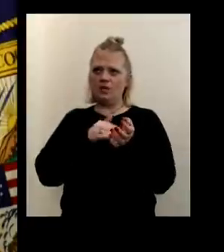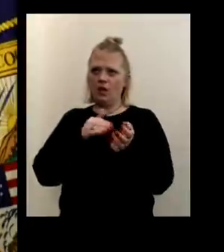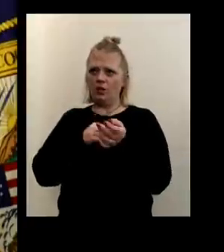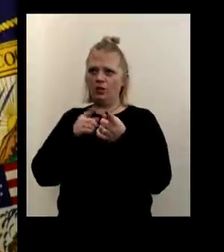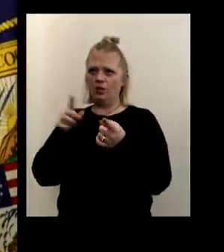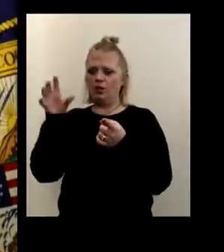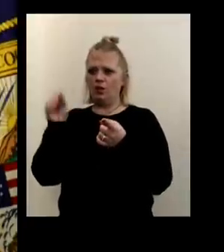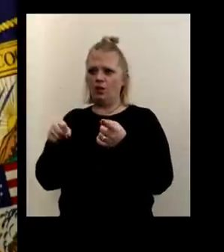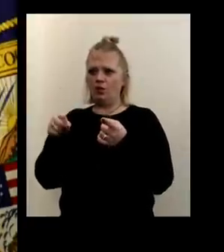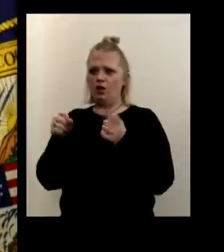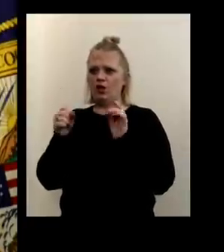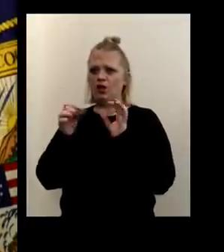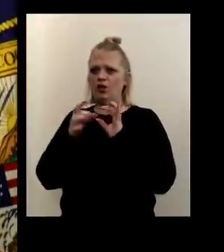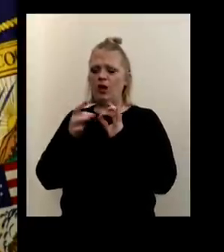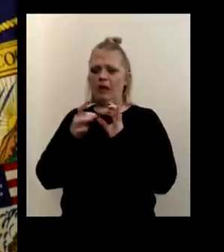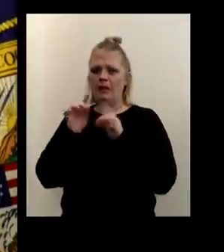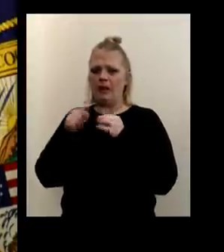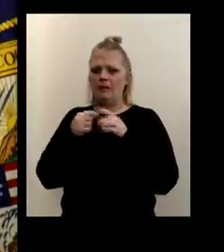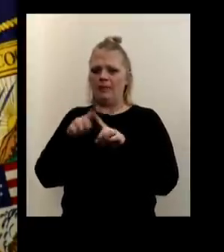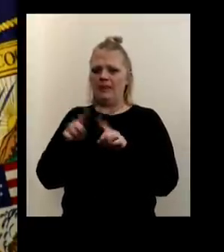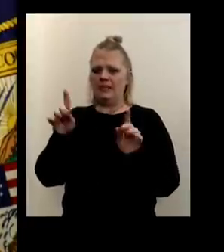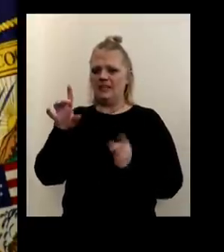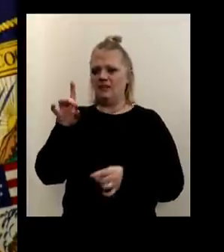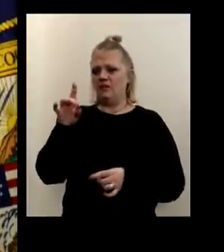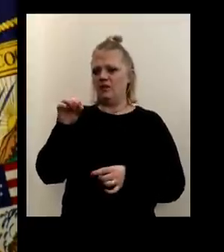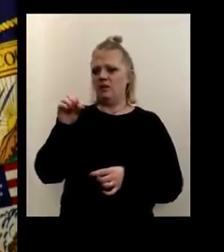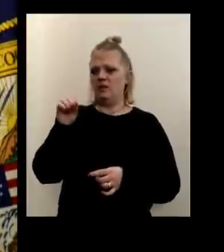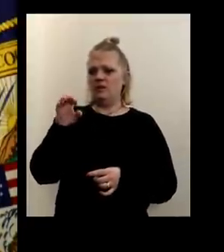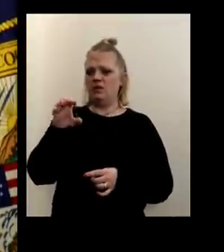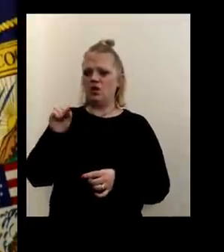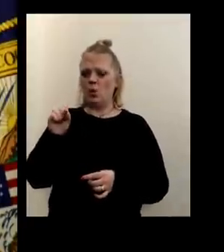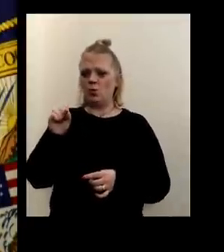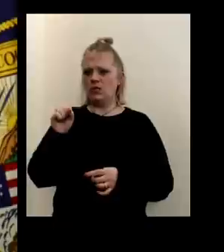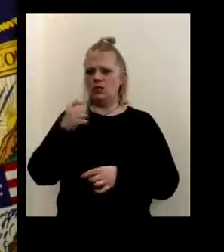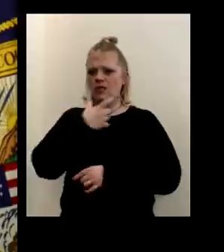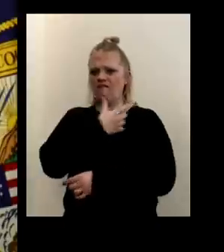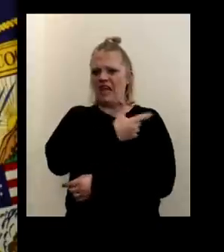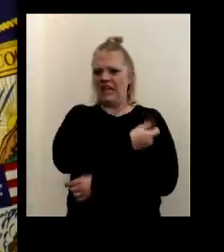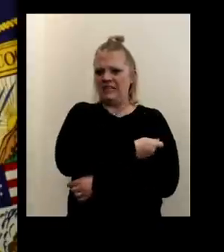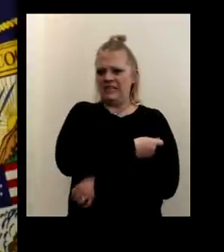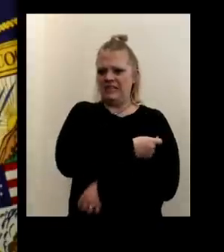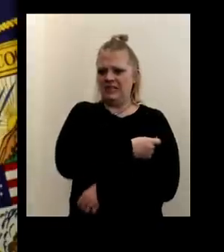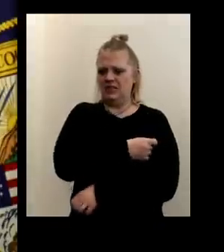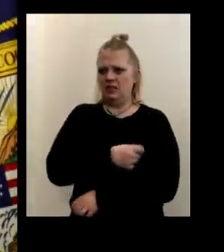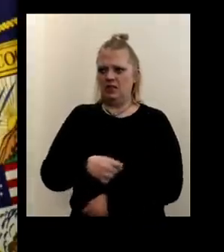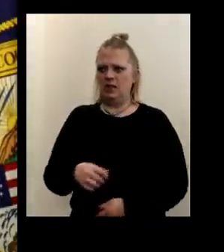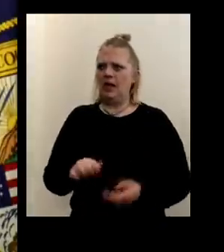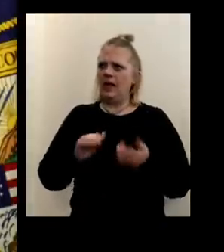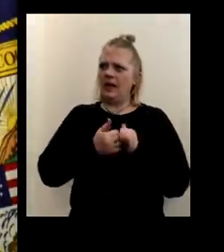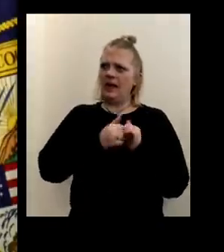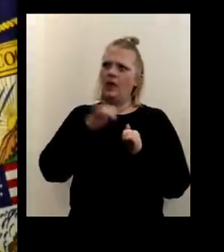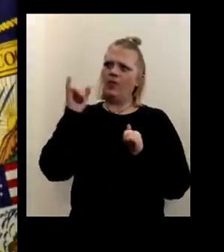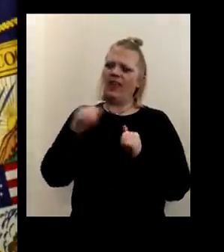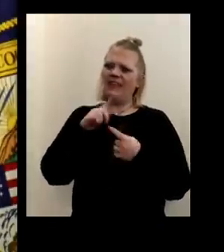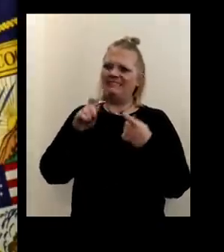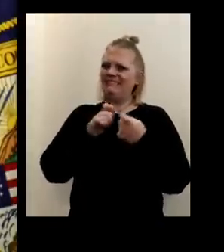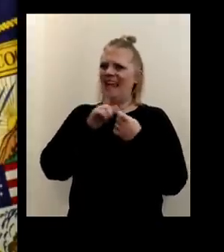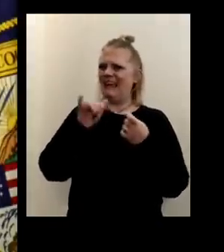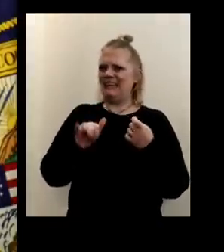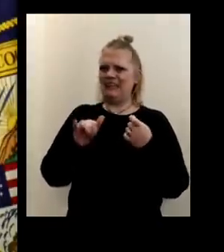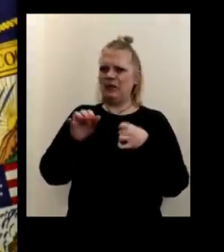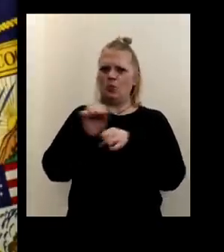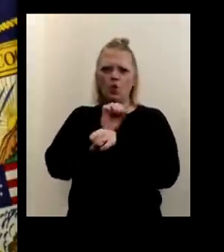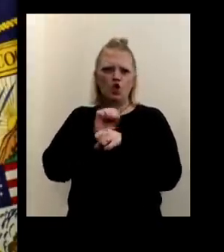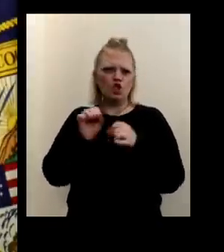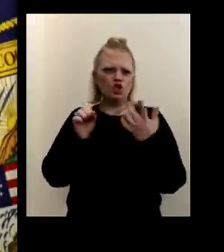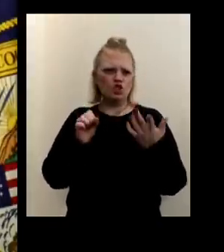could just comment about the different doses of vaccine and how that exactly works. I know that